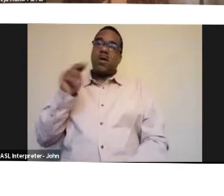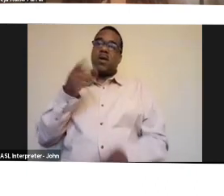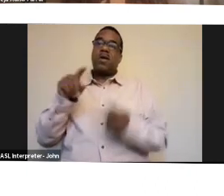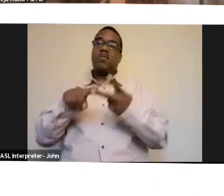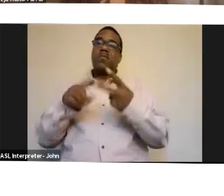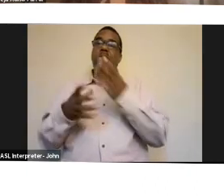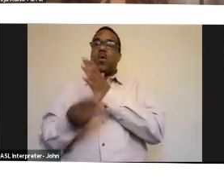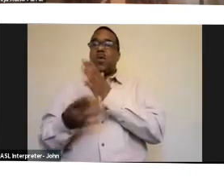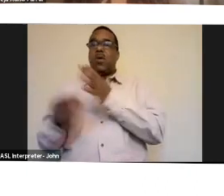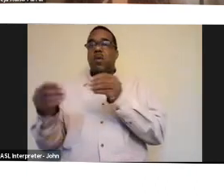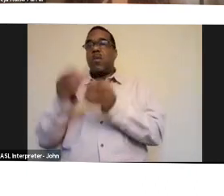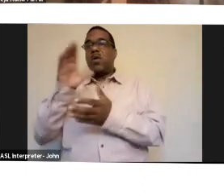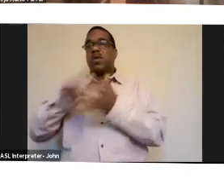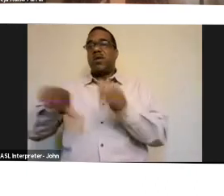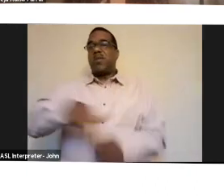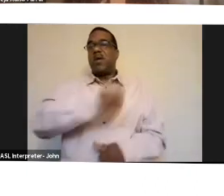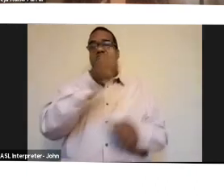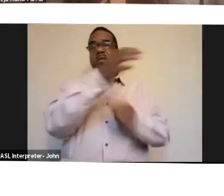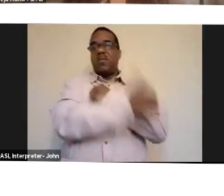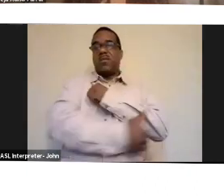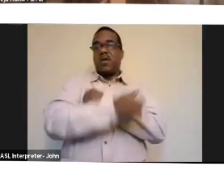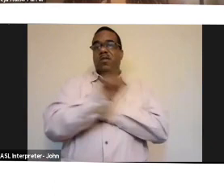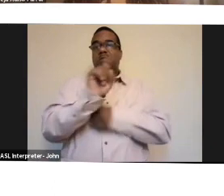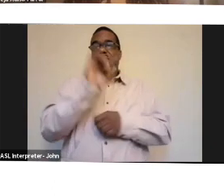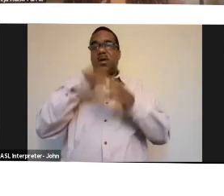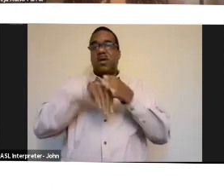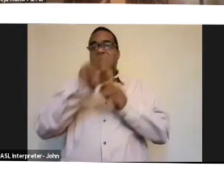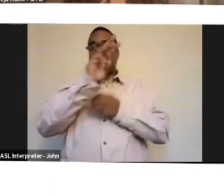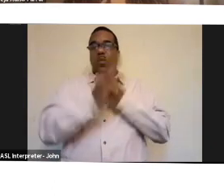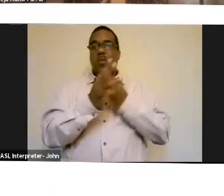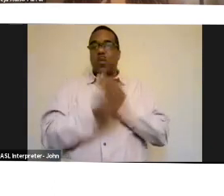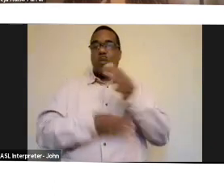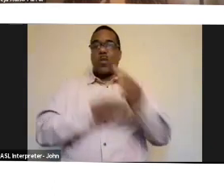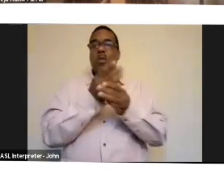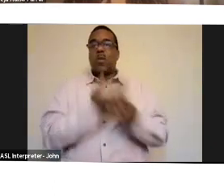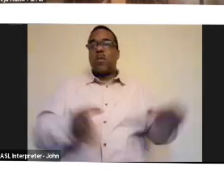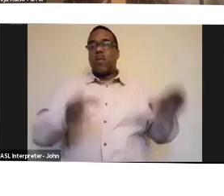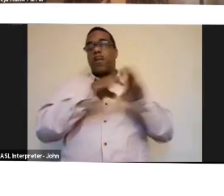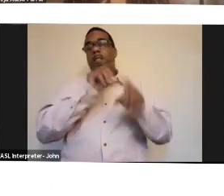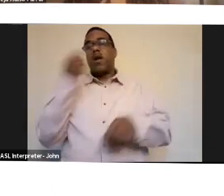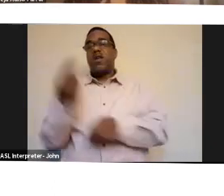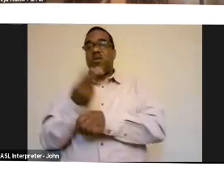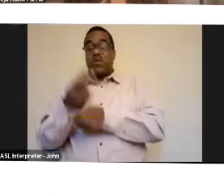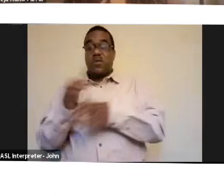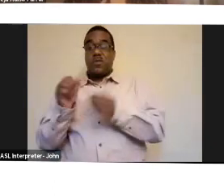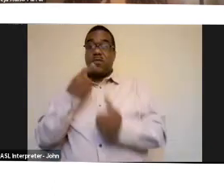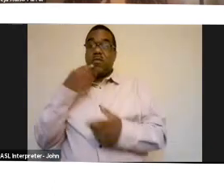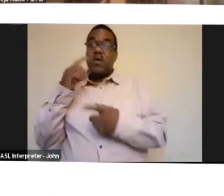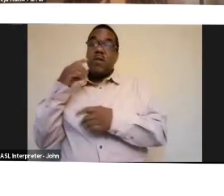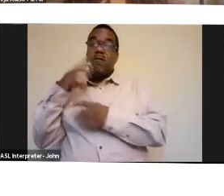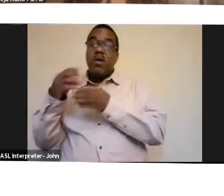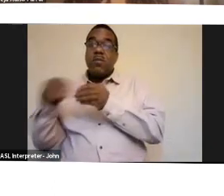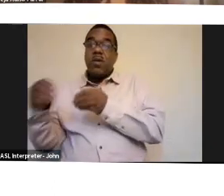than many countries in the world. So not using chemicals on fiber crops, such as cotton should also